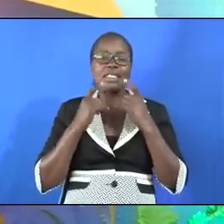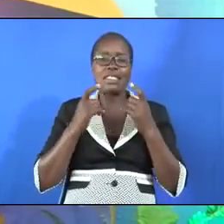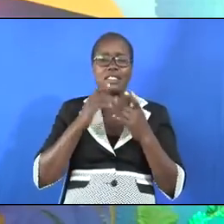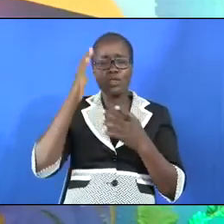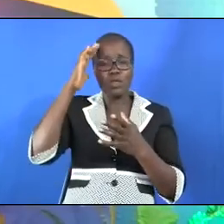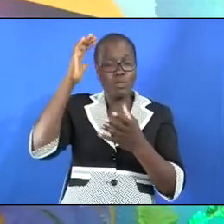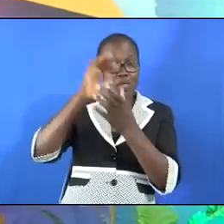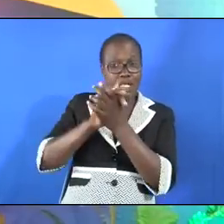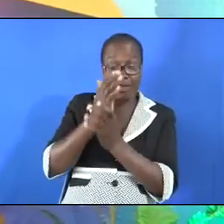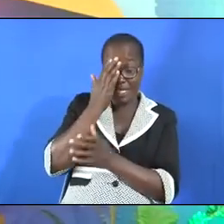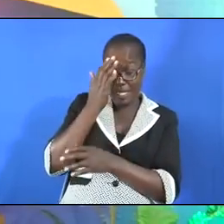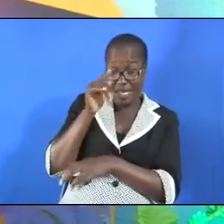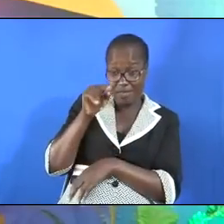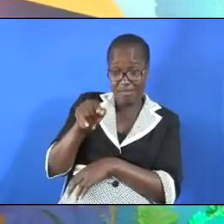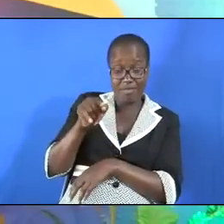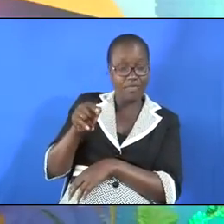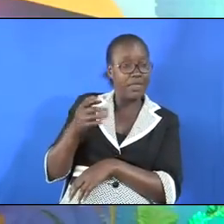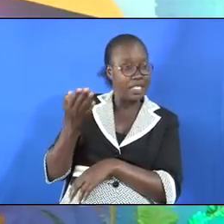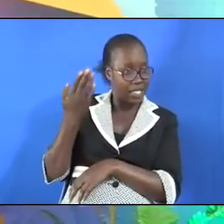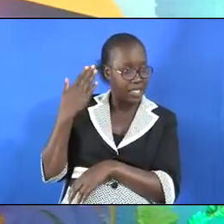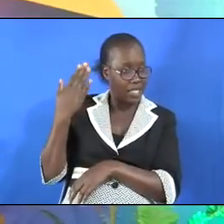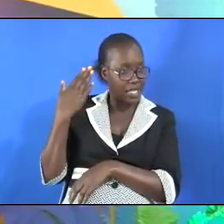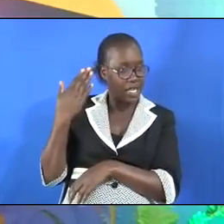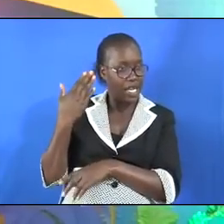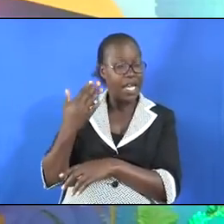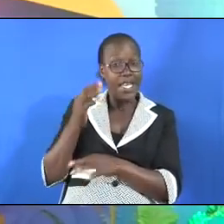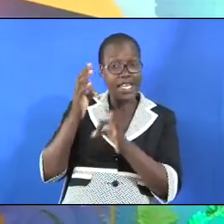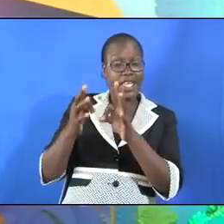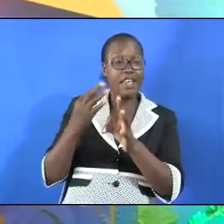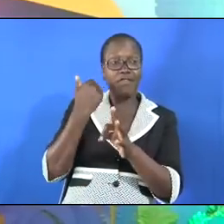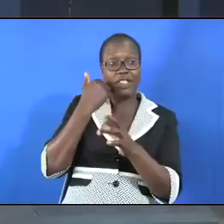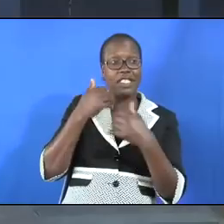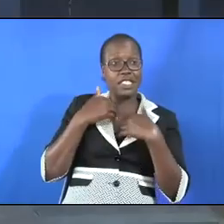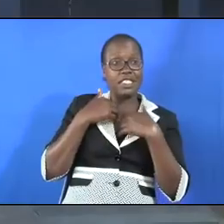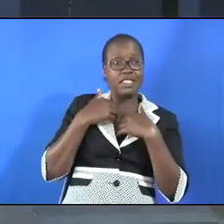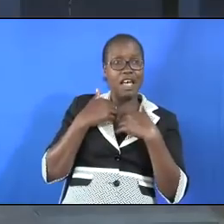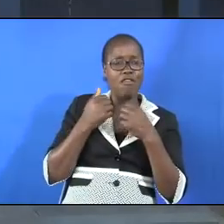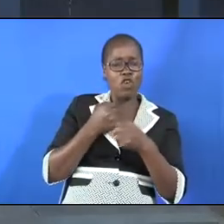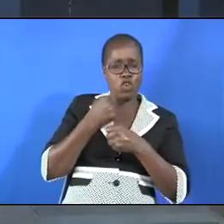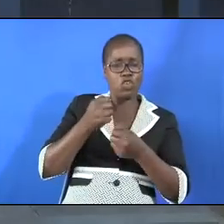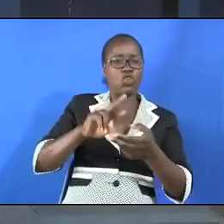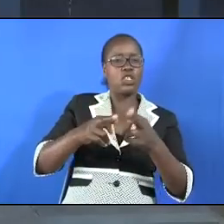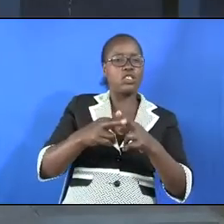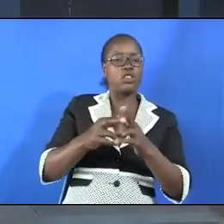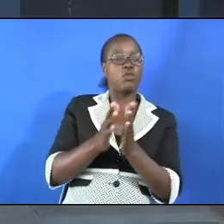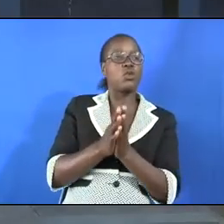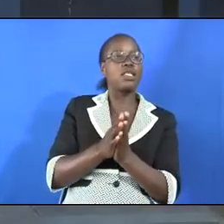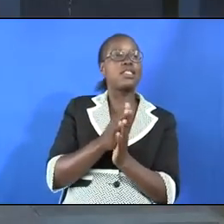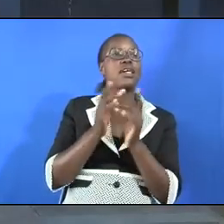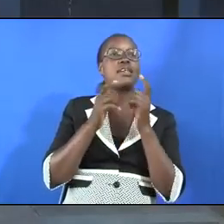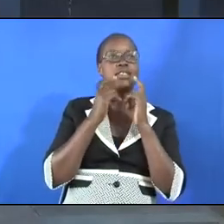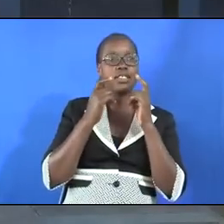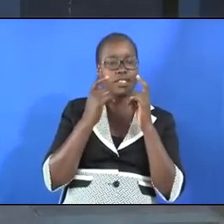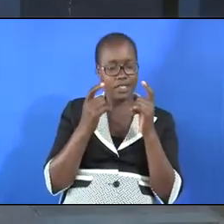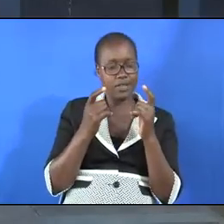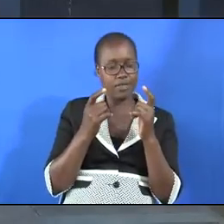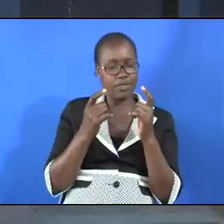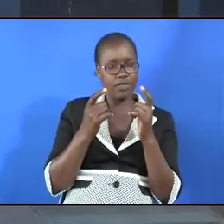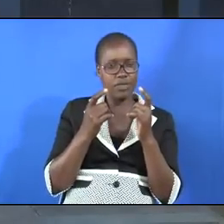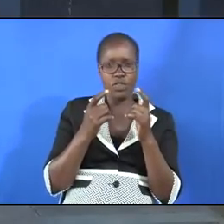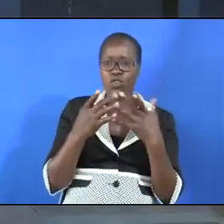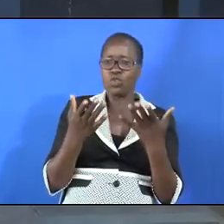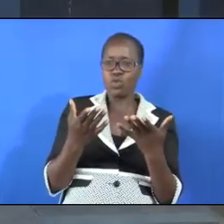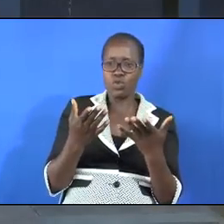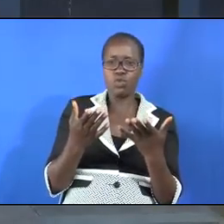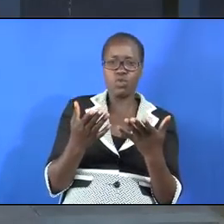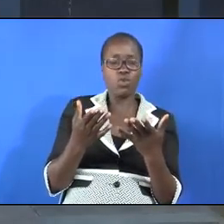believed in Israel that leprosy had a very strong relationship with sin. You